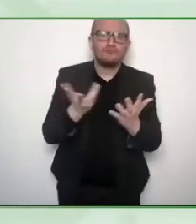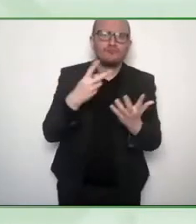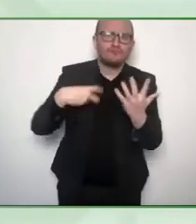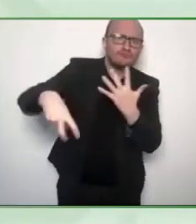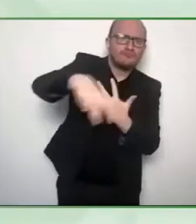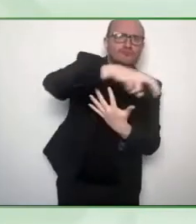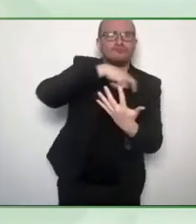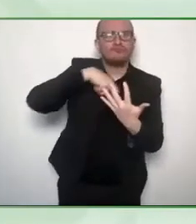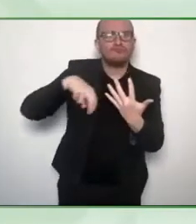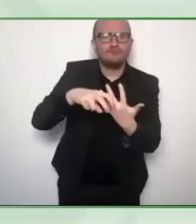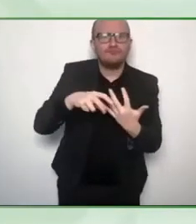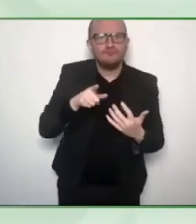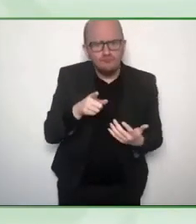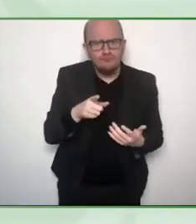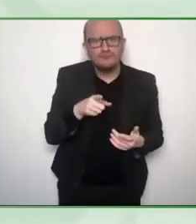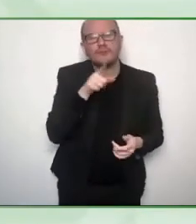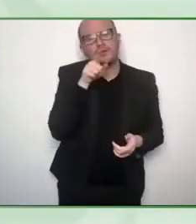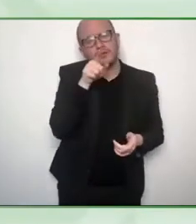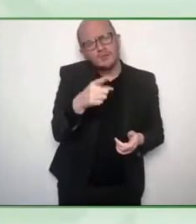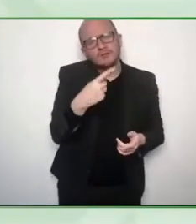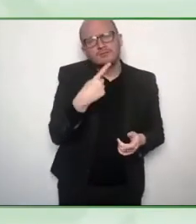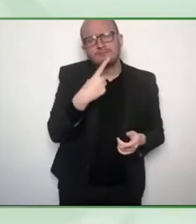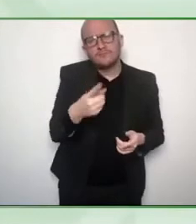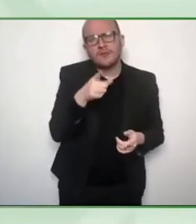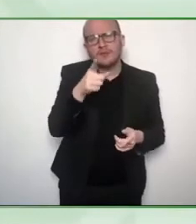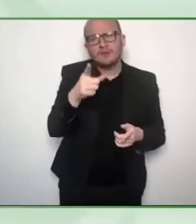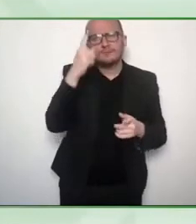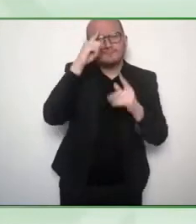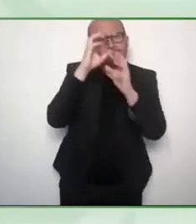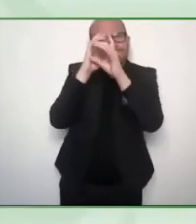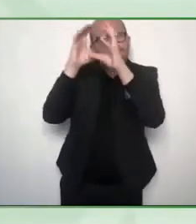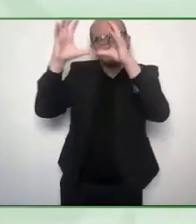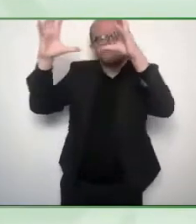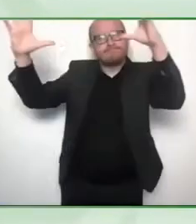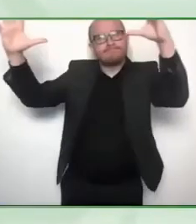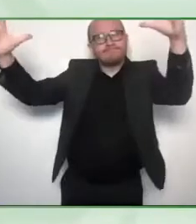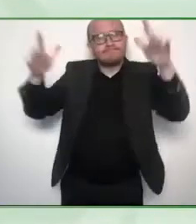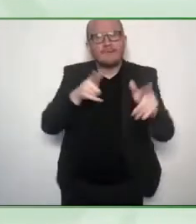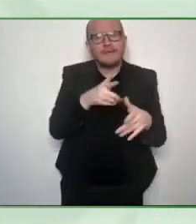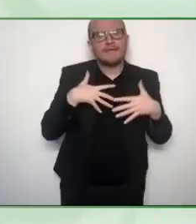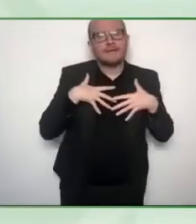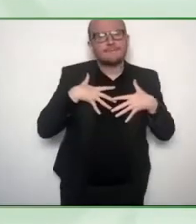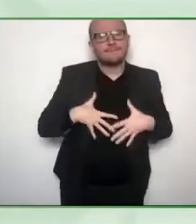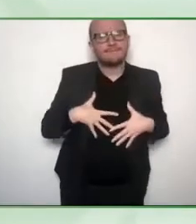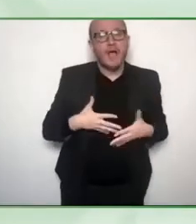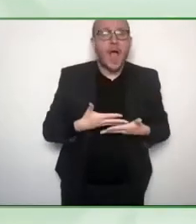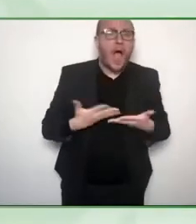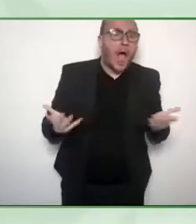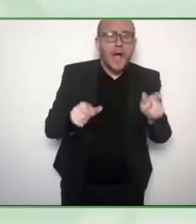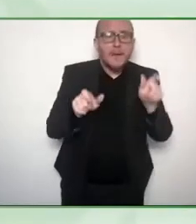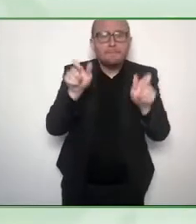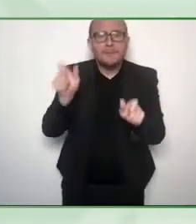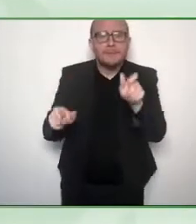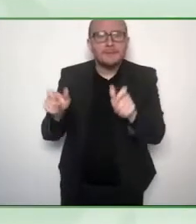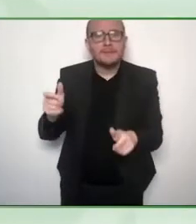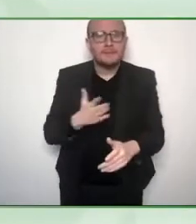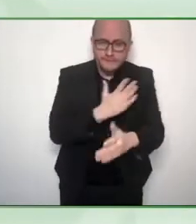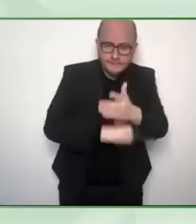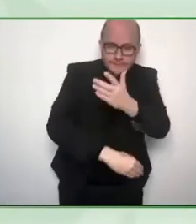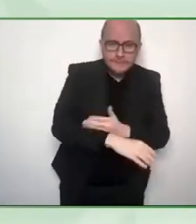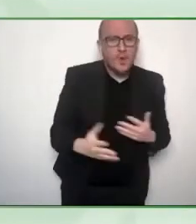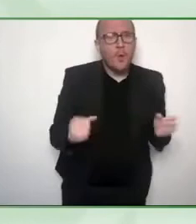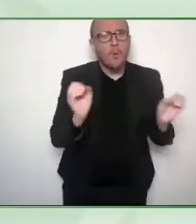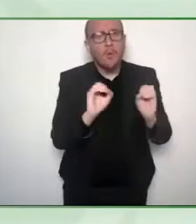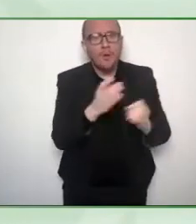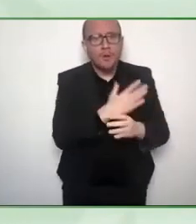anybody and everybody, regardless of disability, can get on a plane at the last moment and go wherever they want in the world.